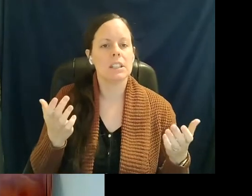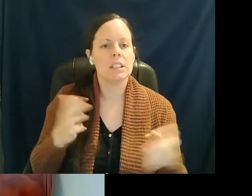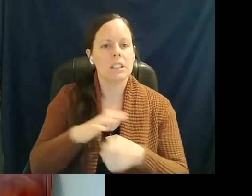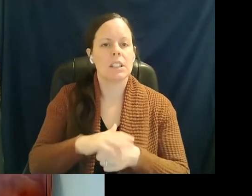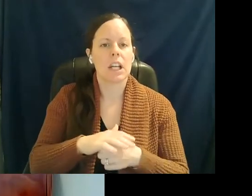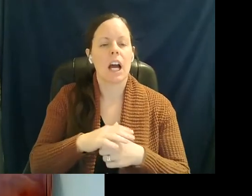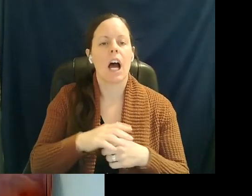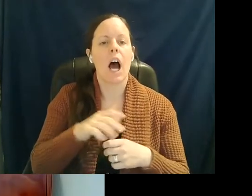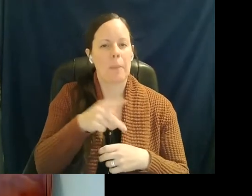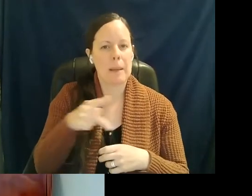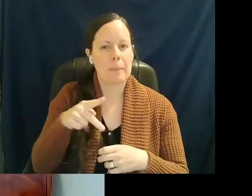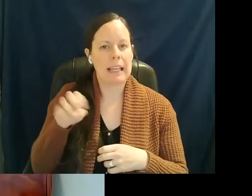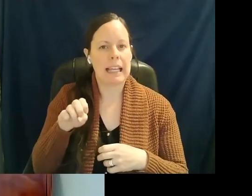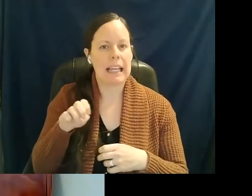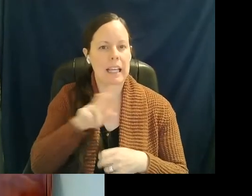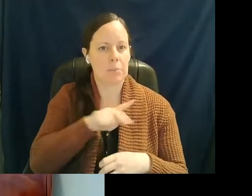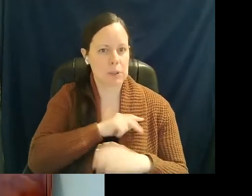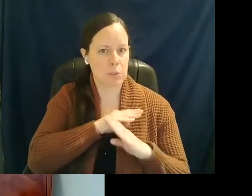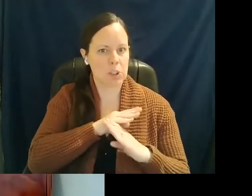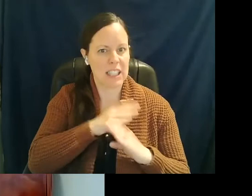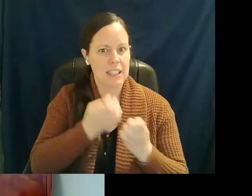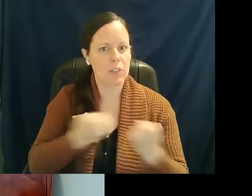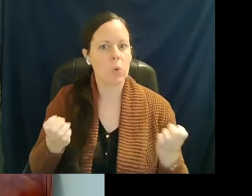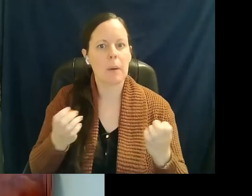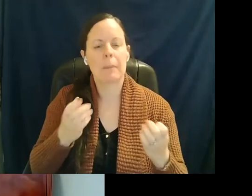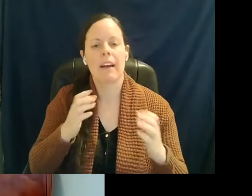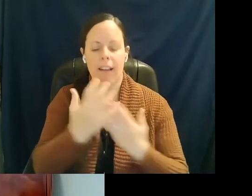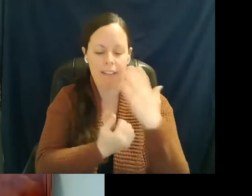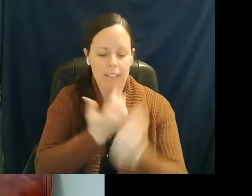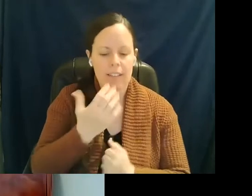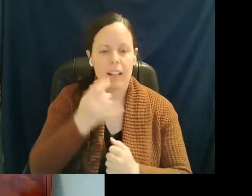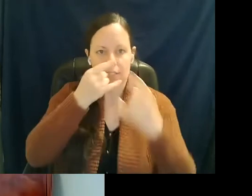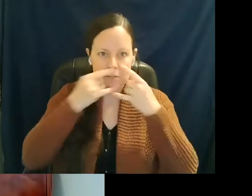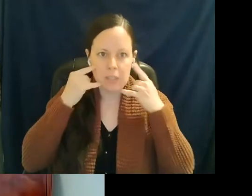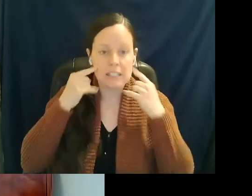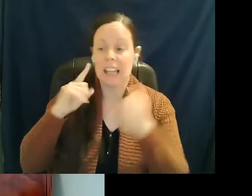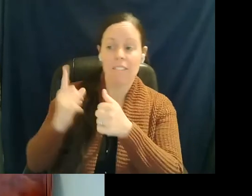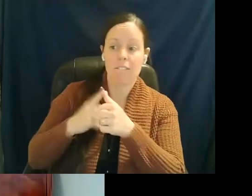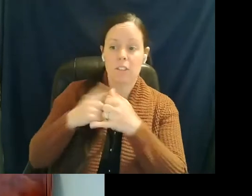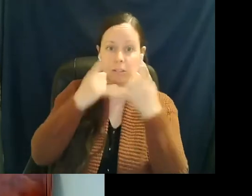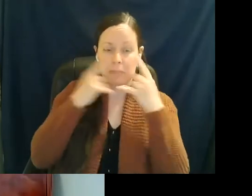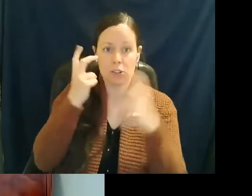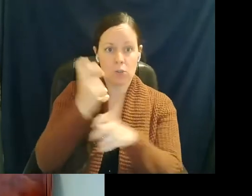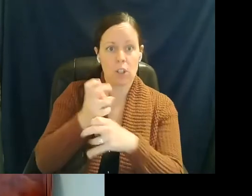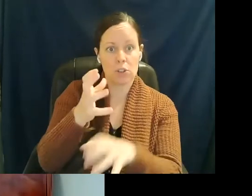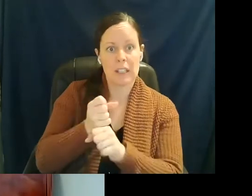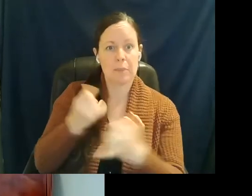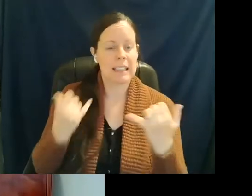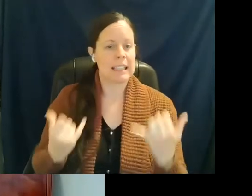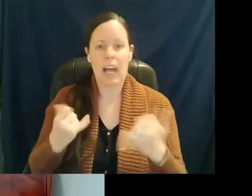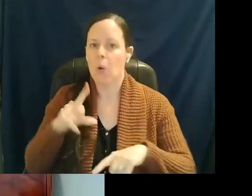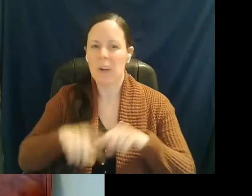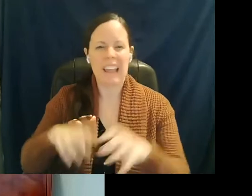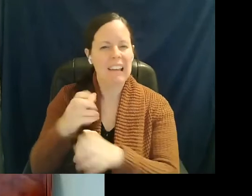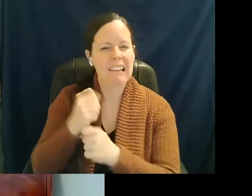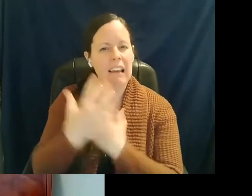protective equipment, such as gloves, masks, it started out masks were hard to get, but now it's turned into a fact that we can't get gloves from